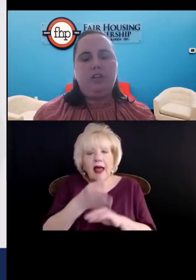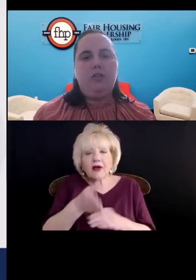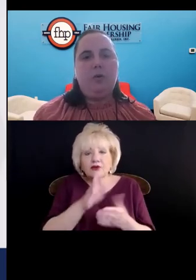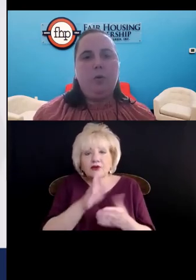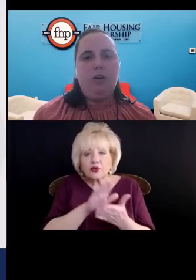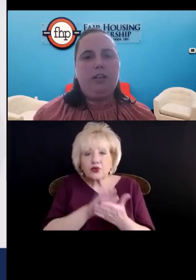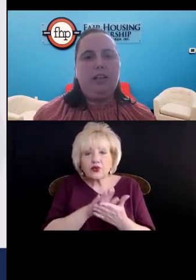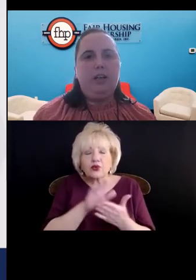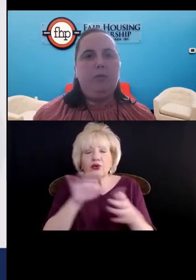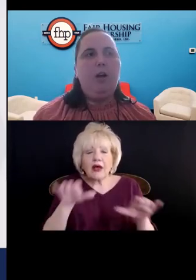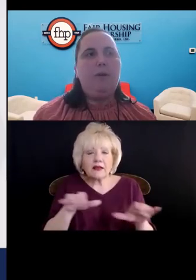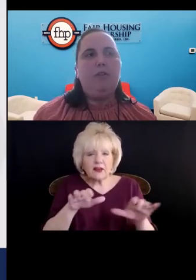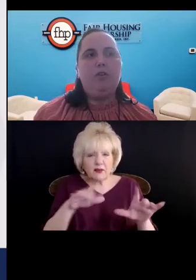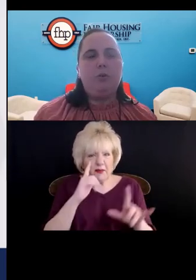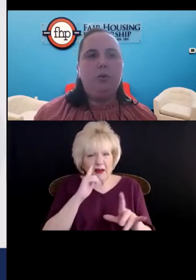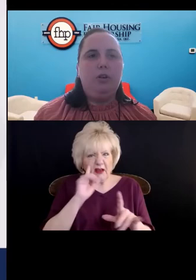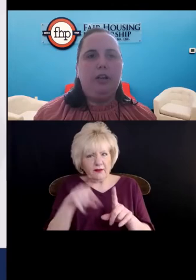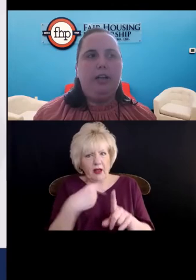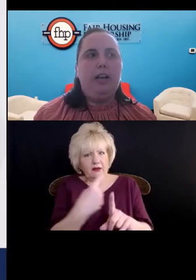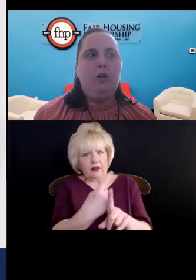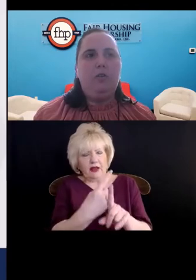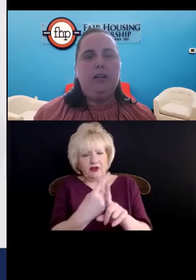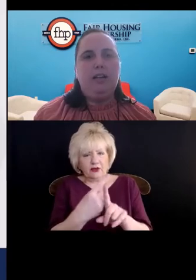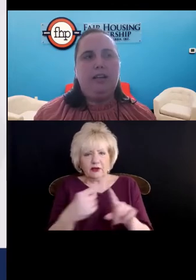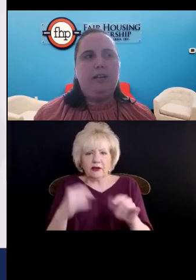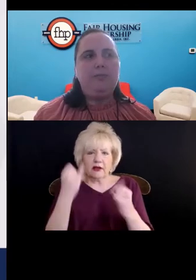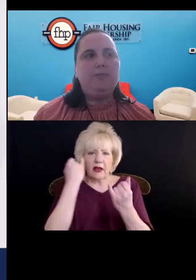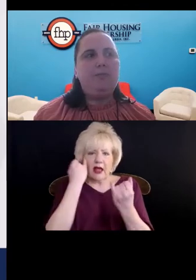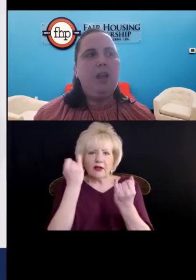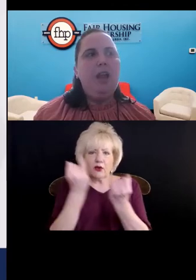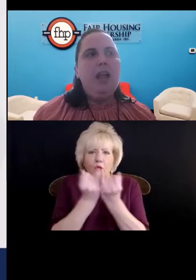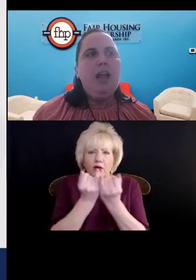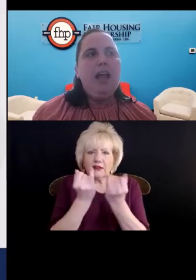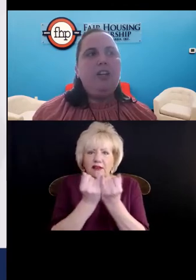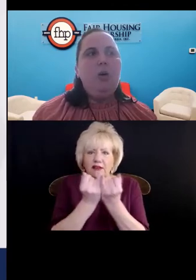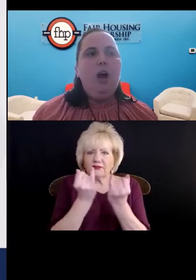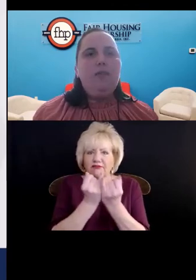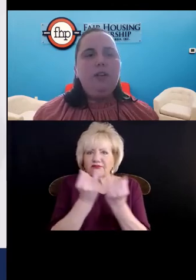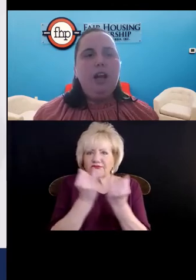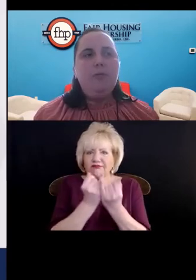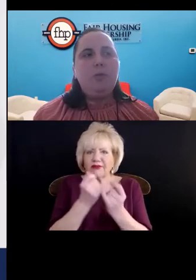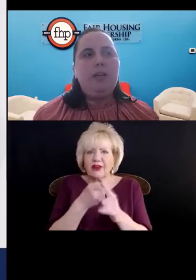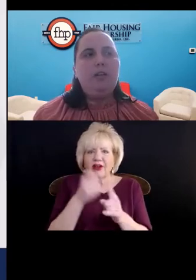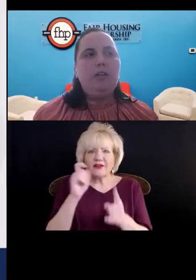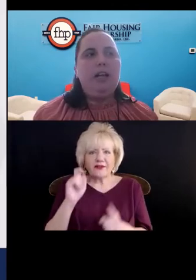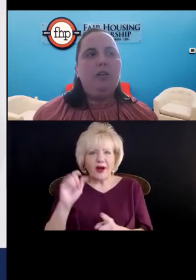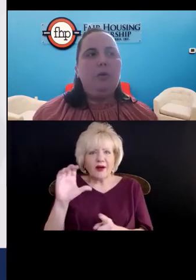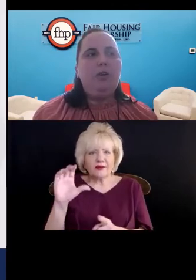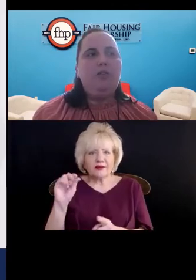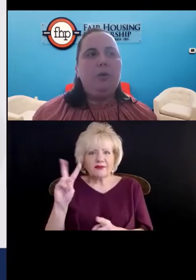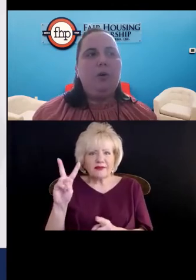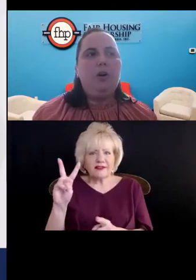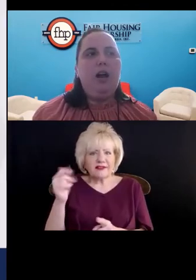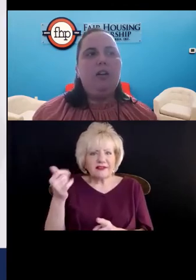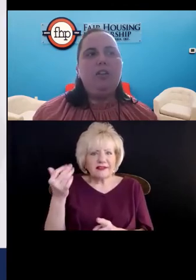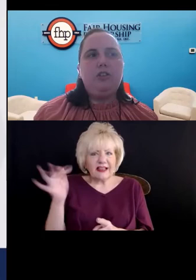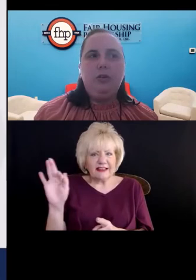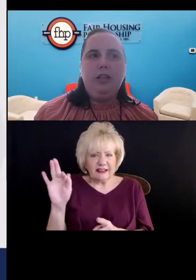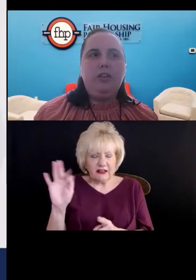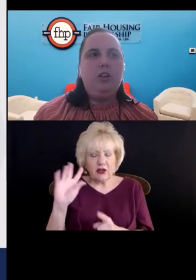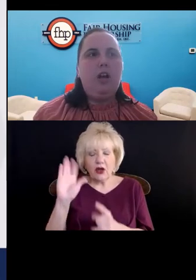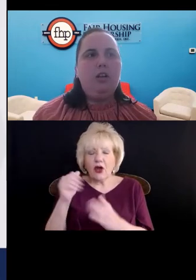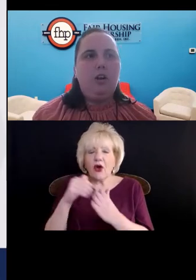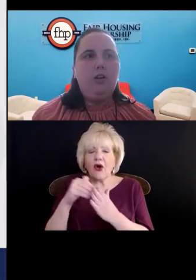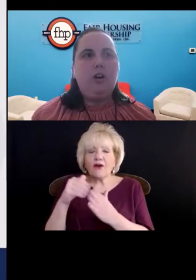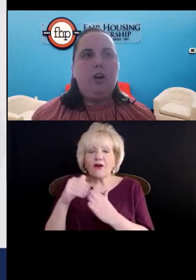isolation and the quarantining brought by virtual learning and COVID-19. And so oftentimes we hear landlords for college